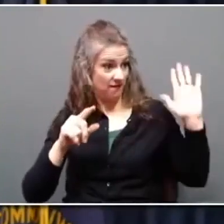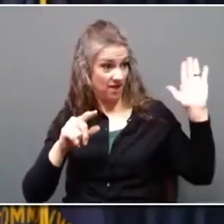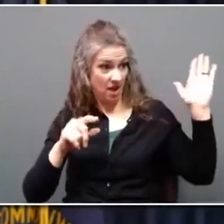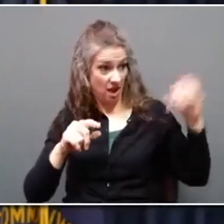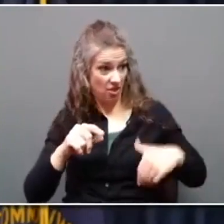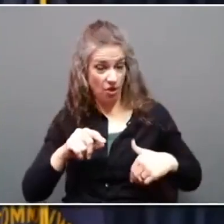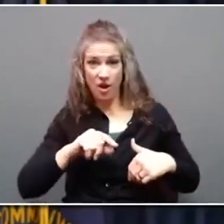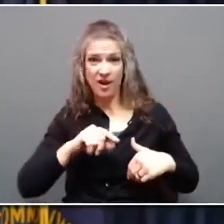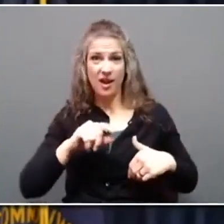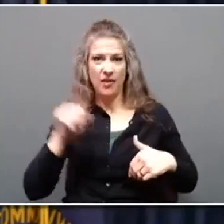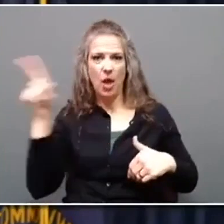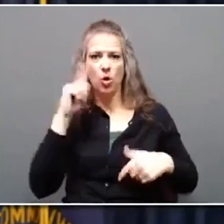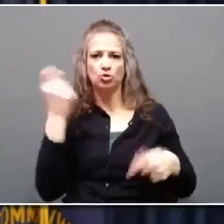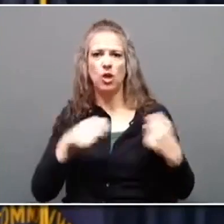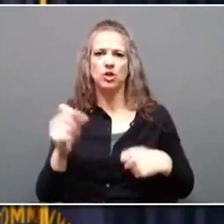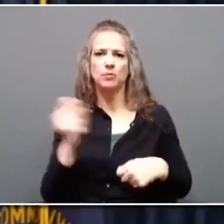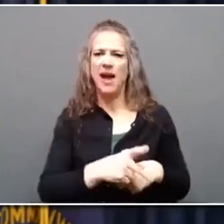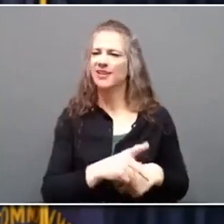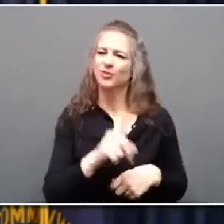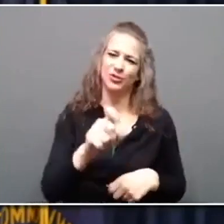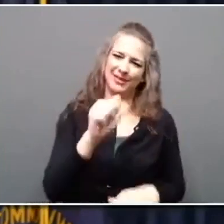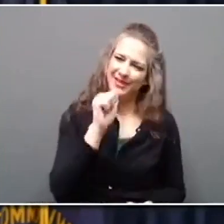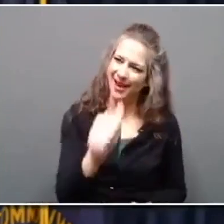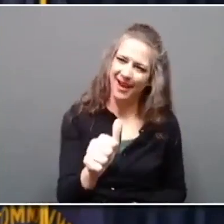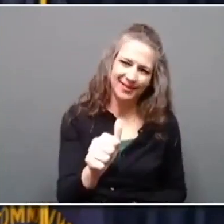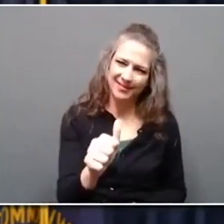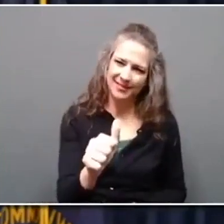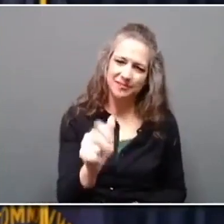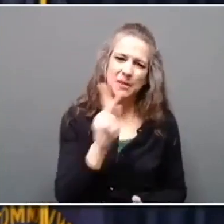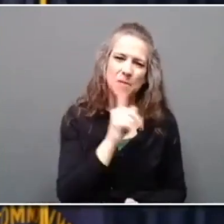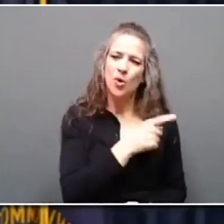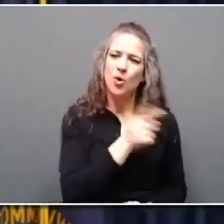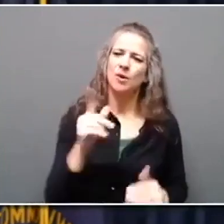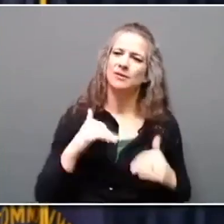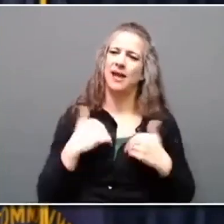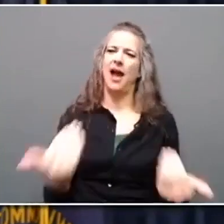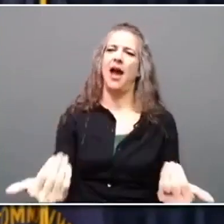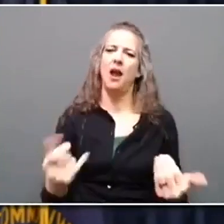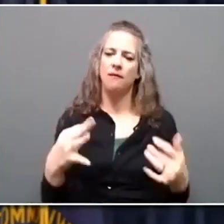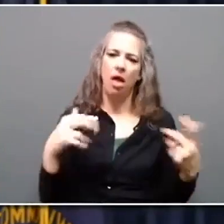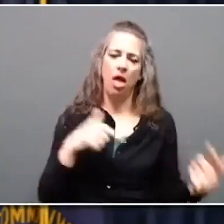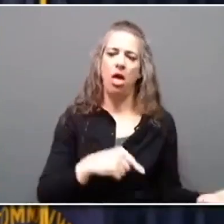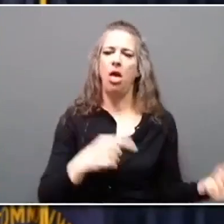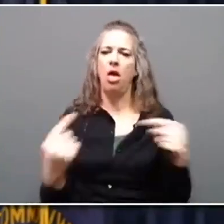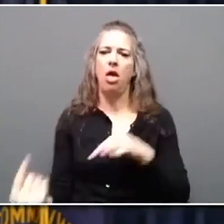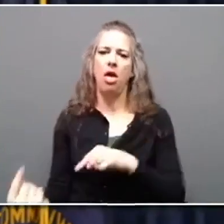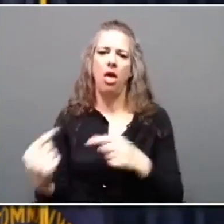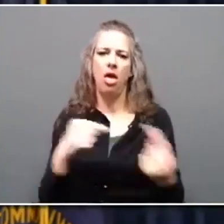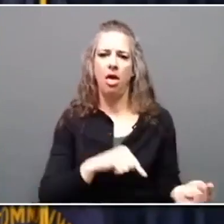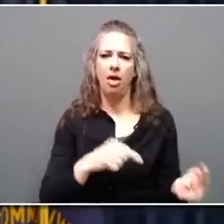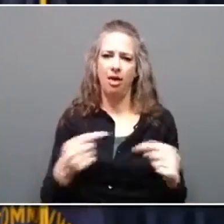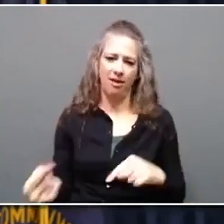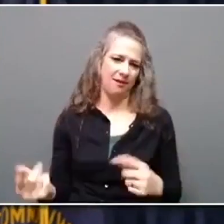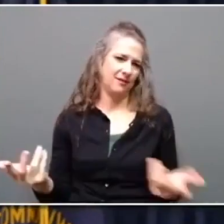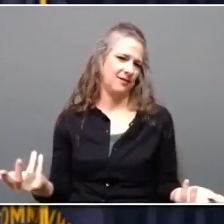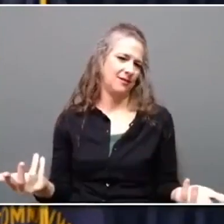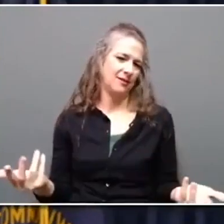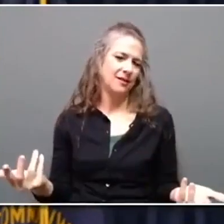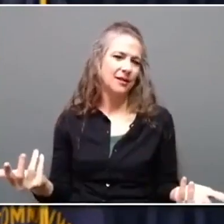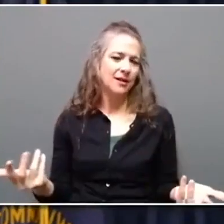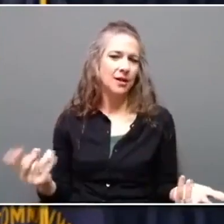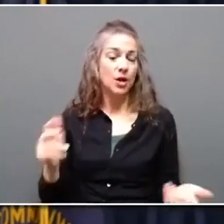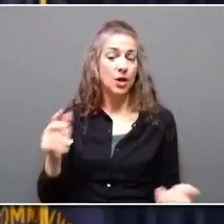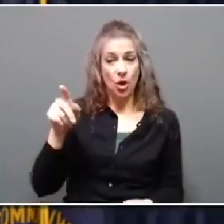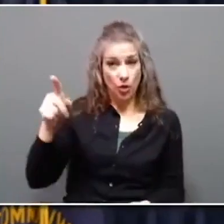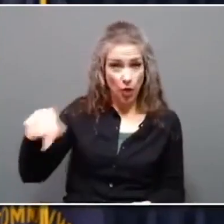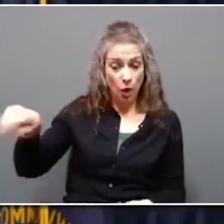That is not what we should be doing. People are exhausted about the back and forth. And think about it. I mean, they're focused on